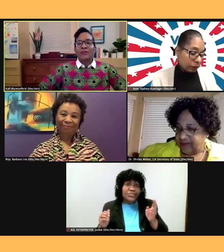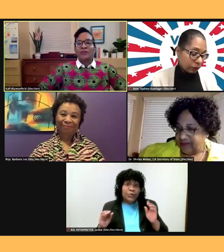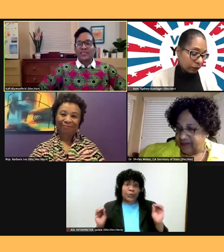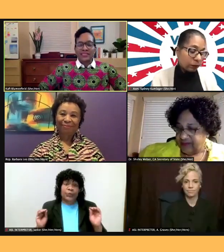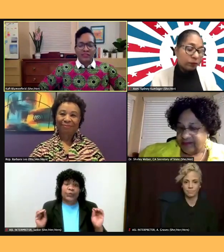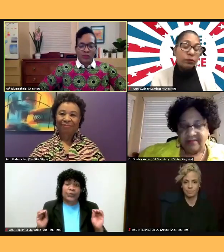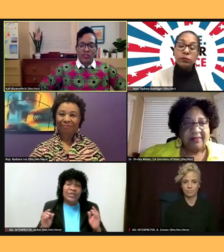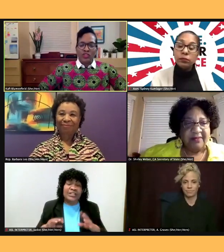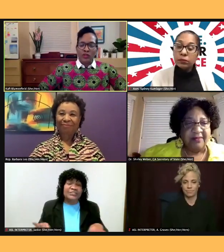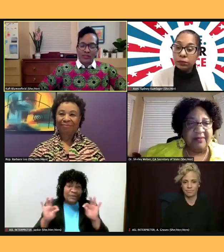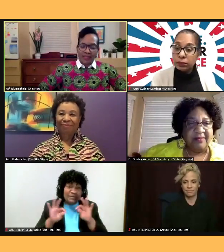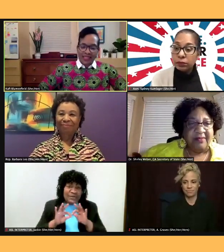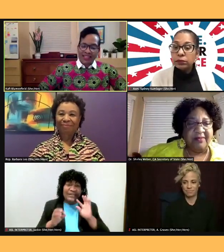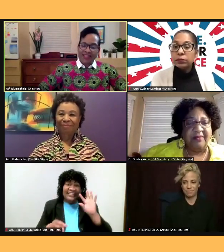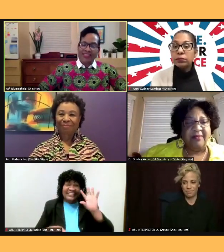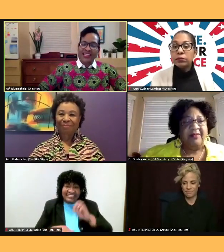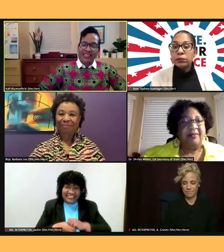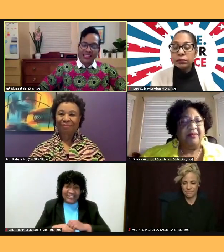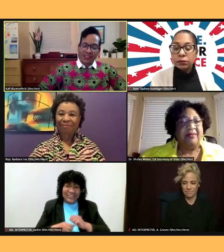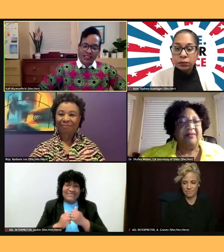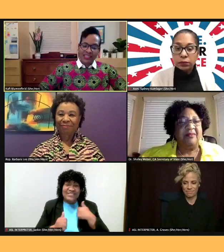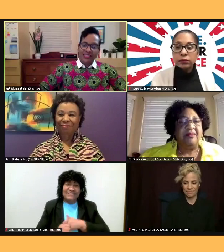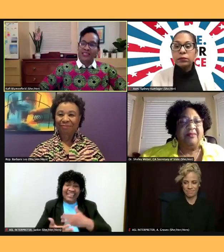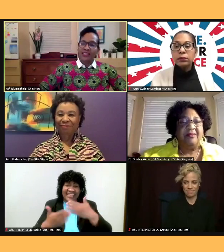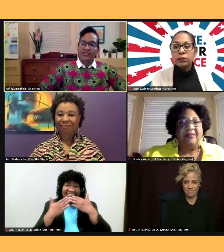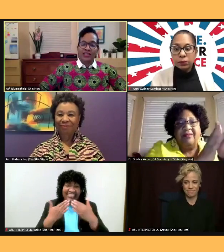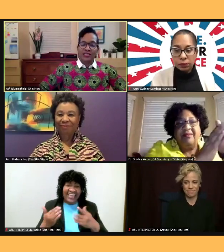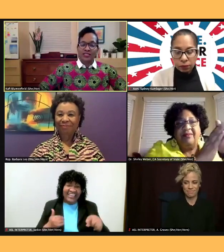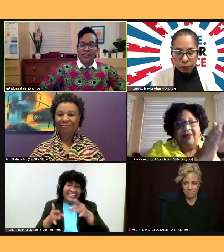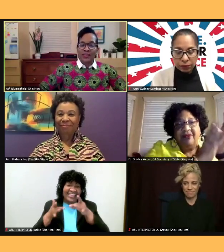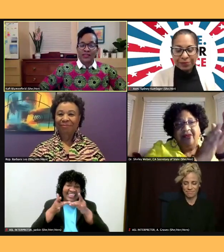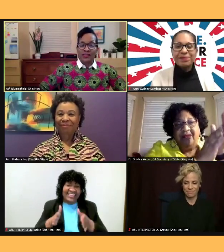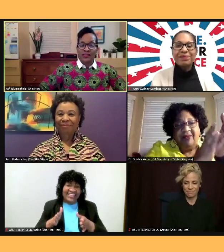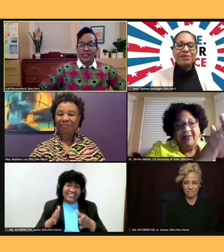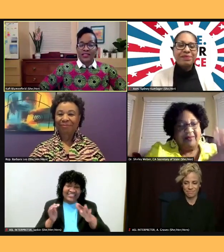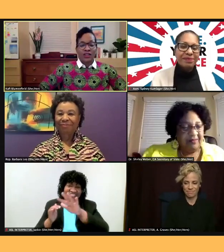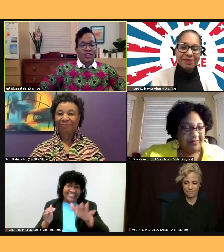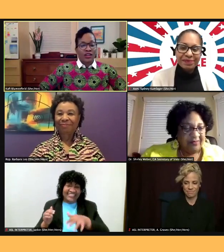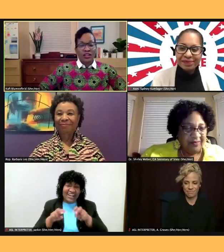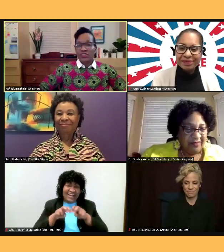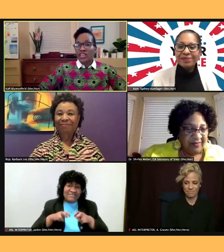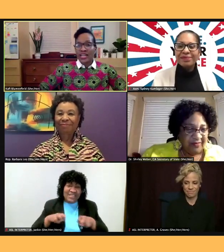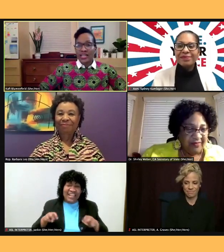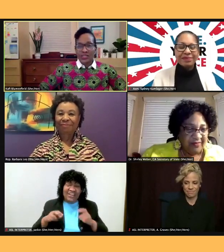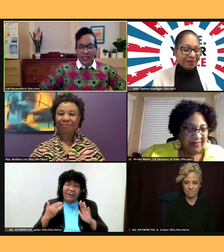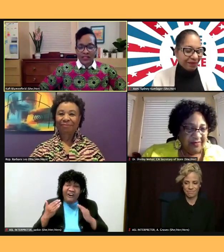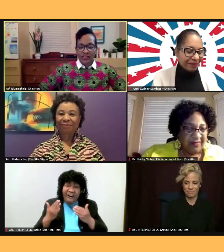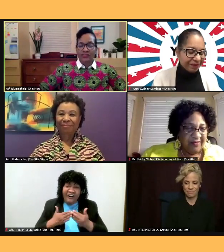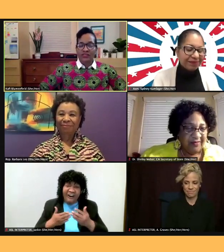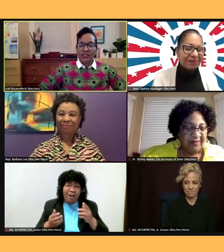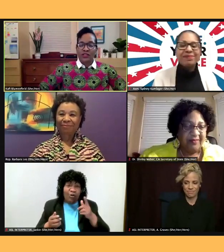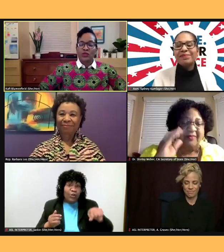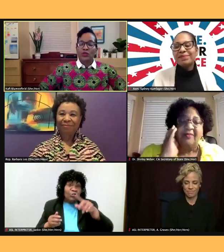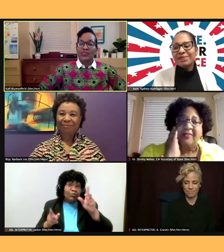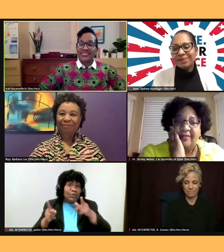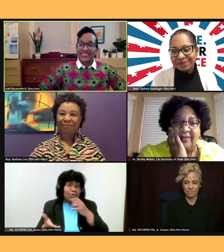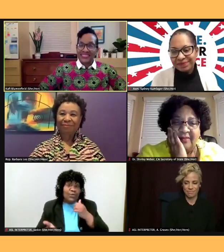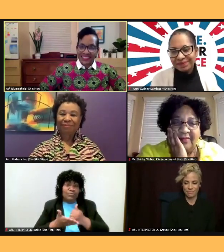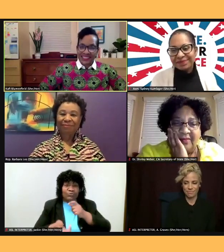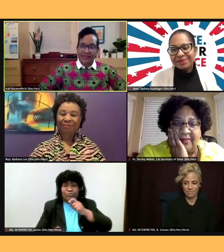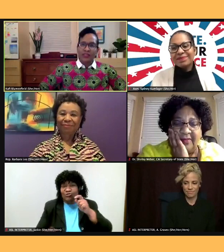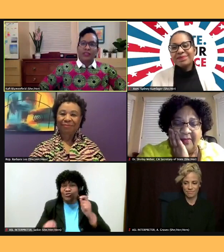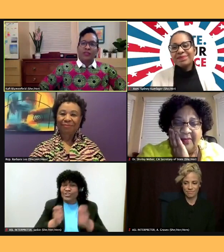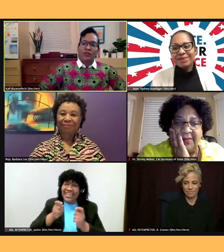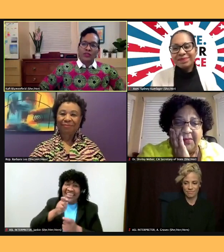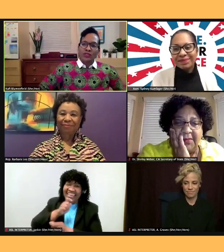join me in thanking our elected leaders on this panel and all the change makers who are listening, who are